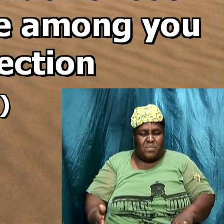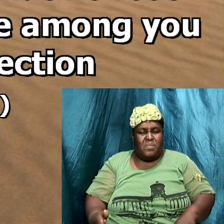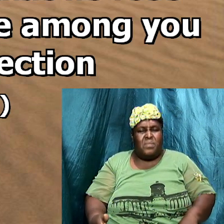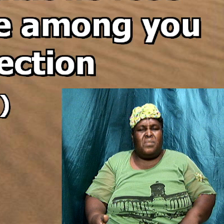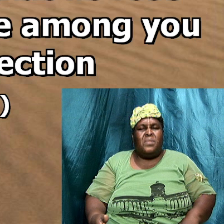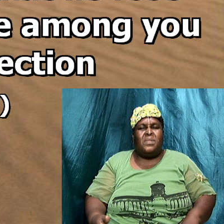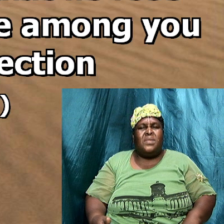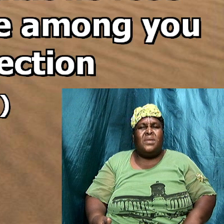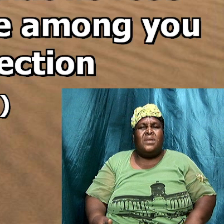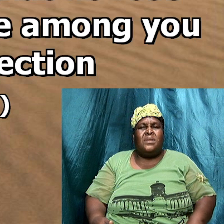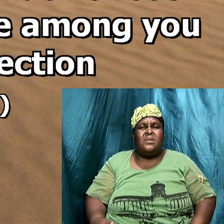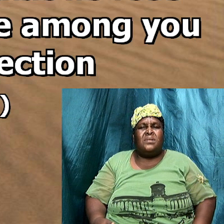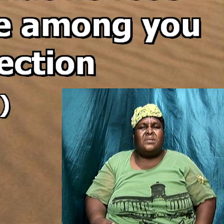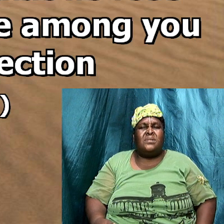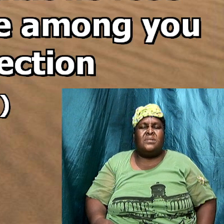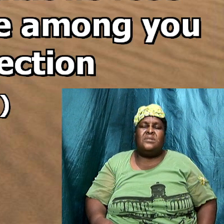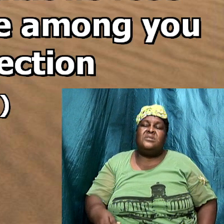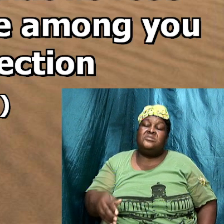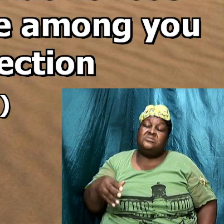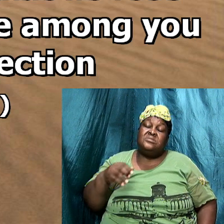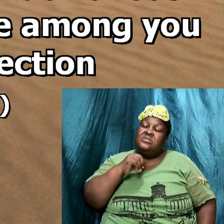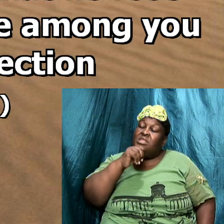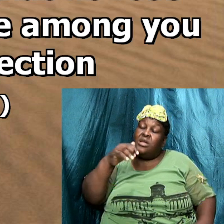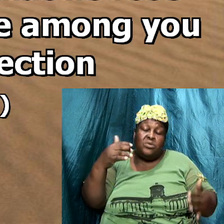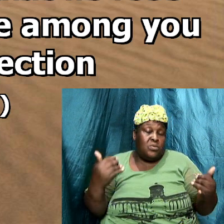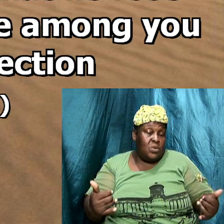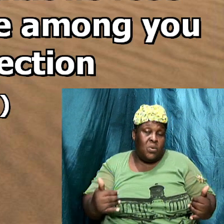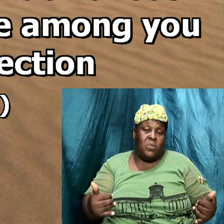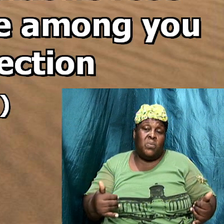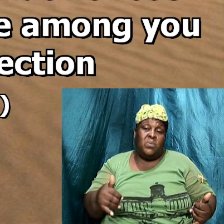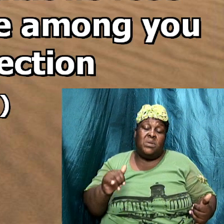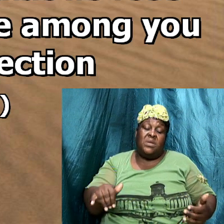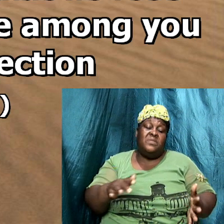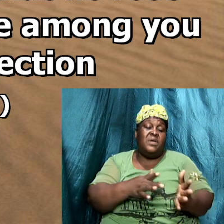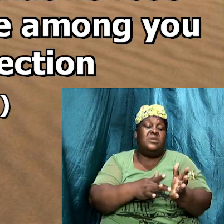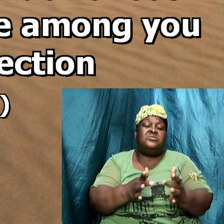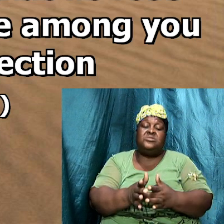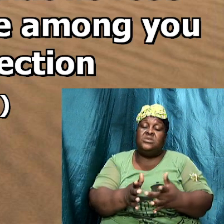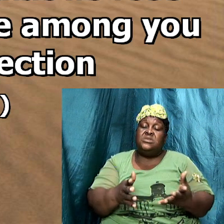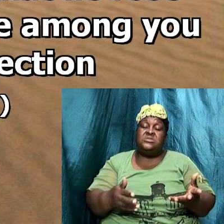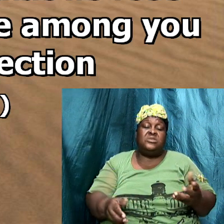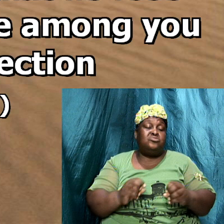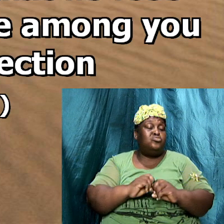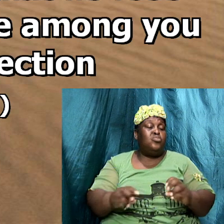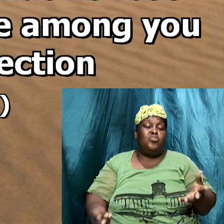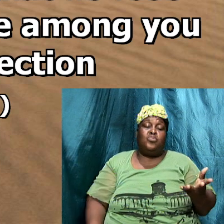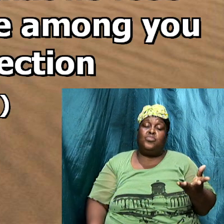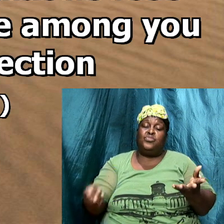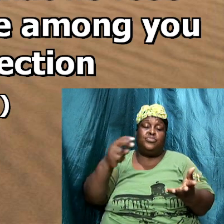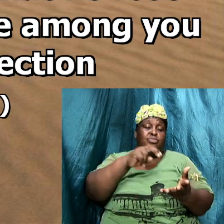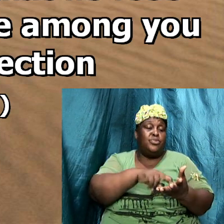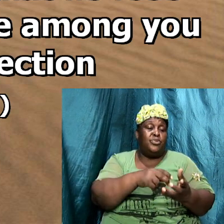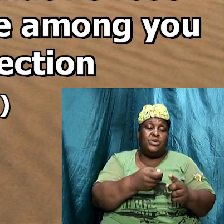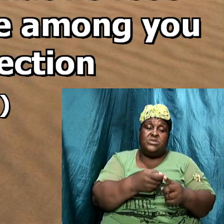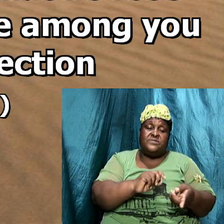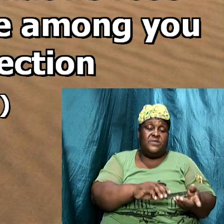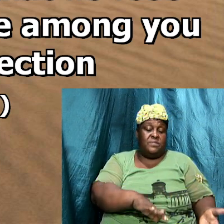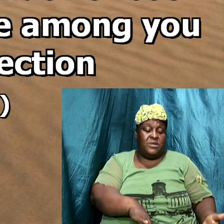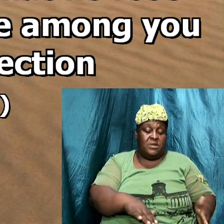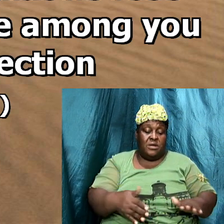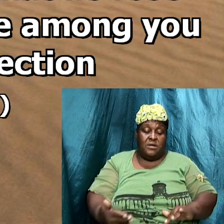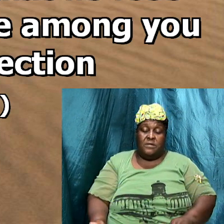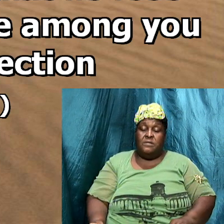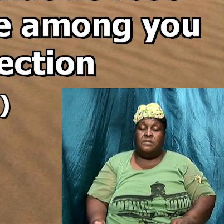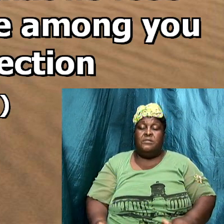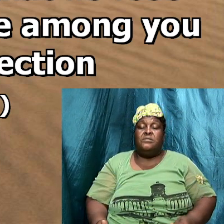have been saying that Jesus didn't raise it is not just know that folks are saying that